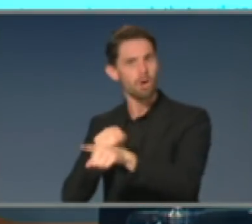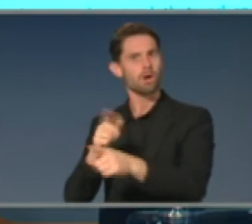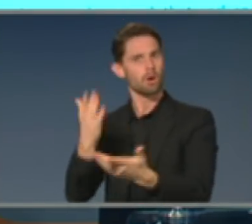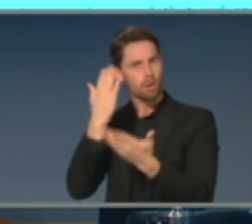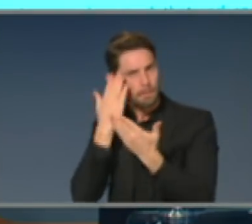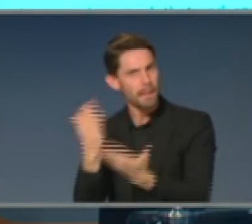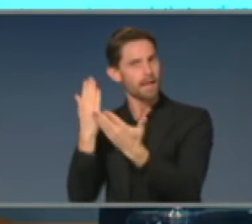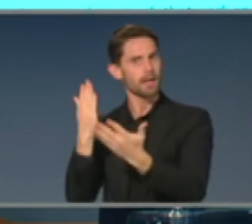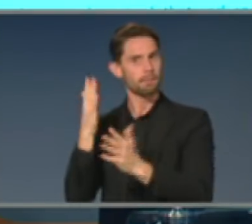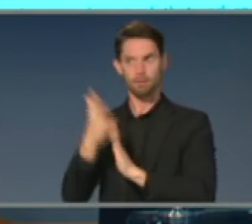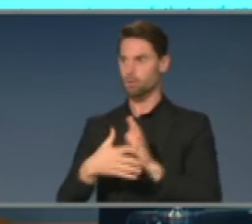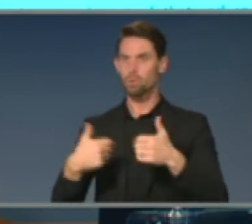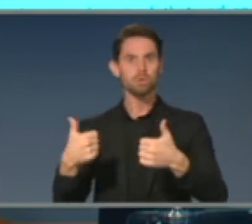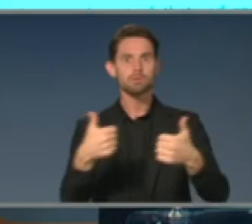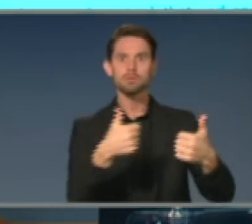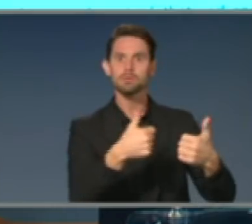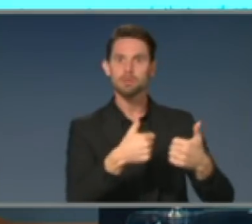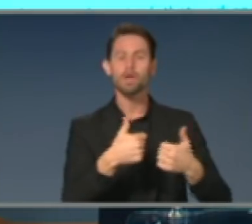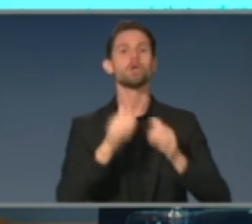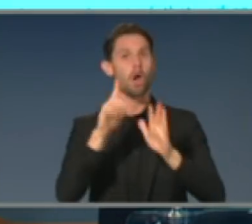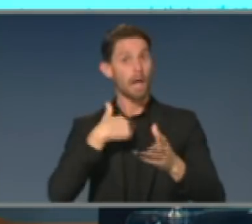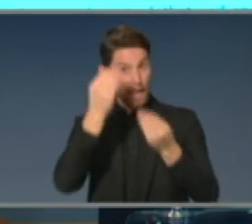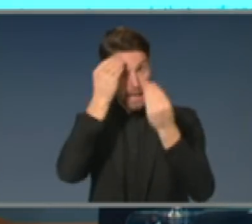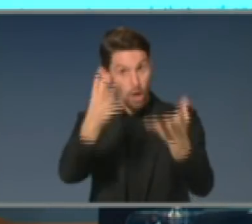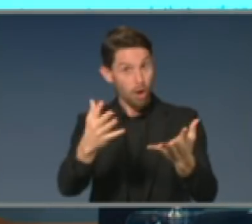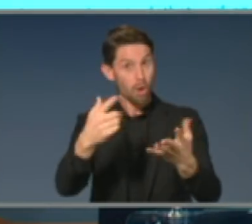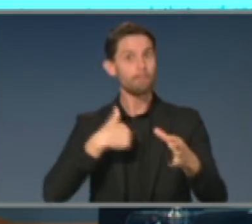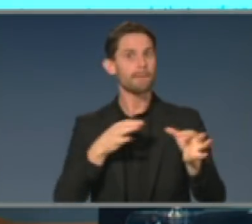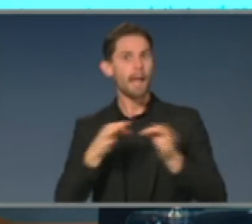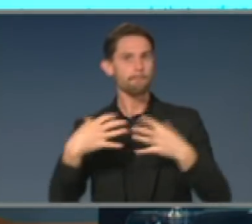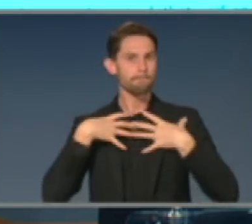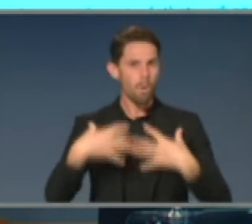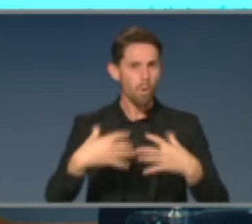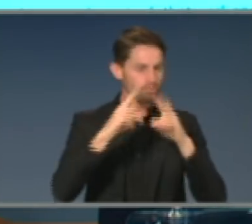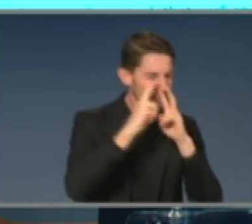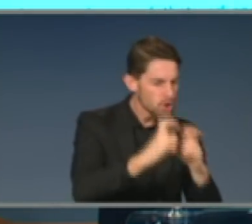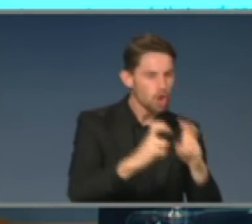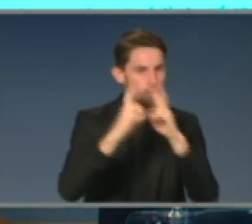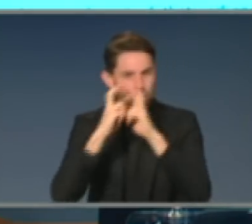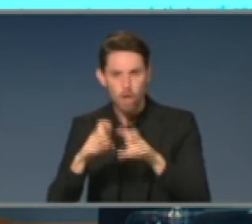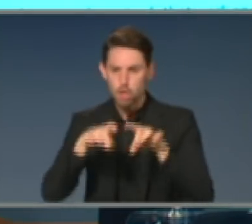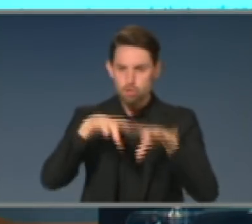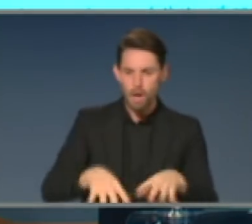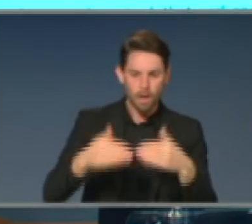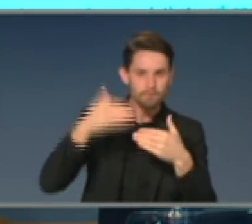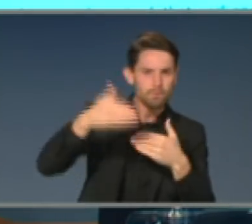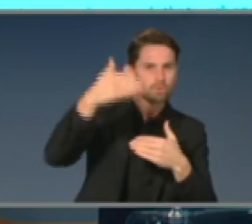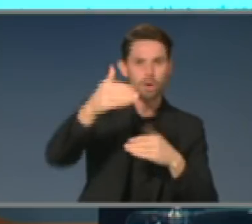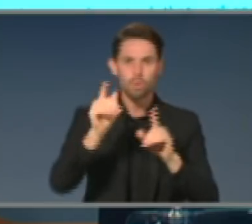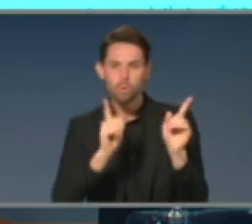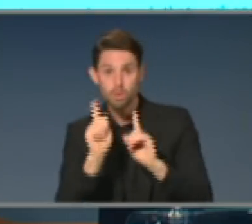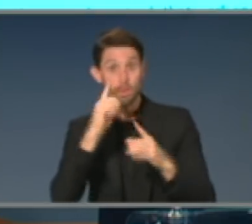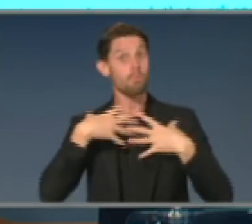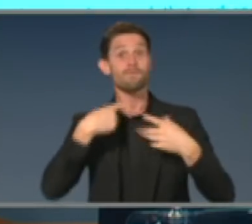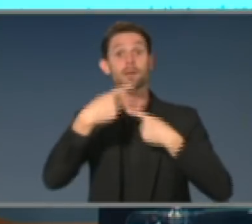share with the public the models of what future potential scenarios in Australia are. As the Prime Minister said,